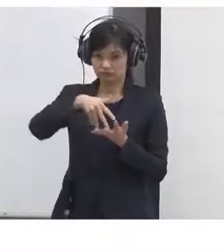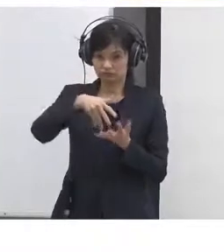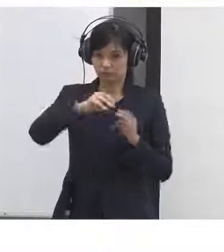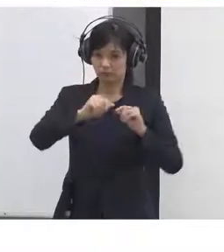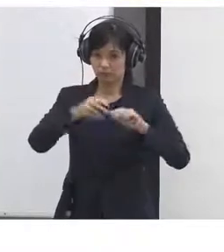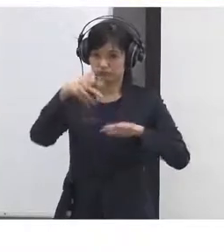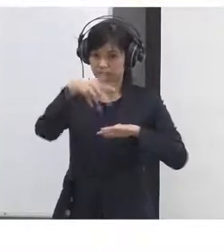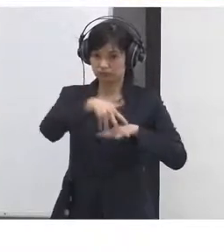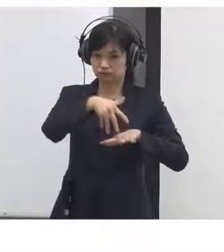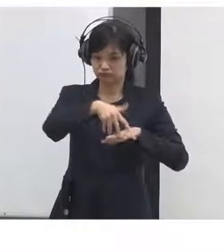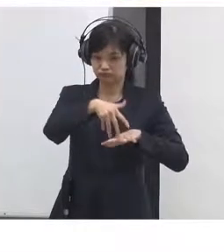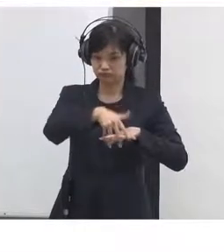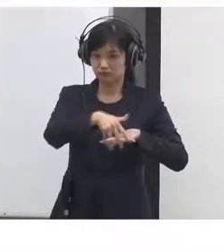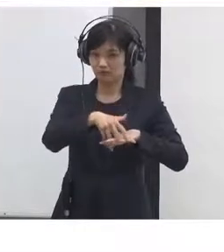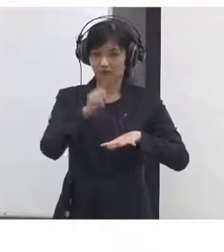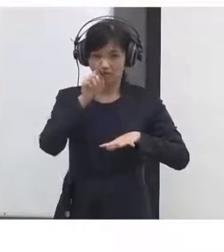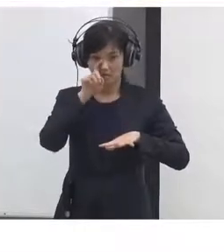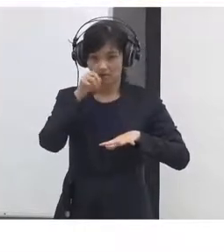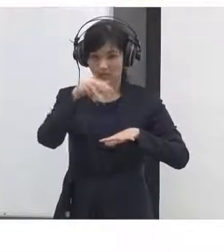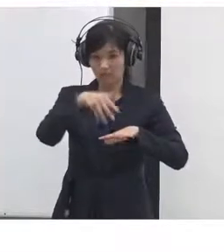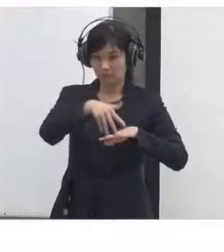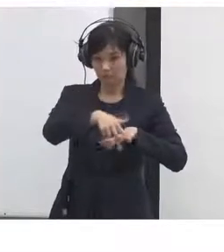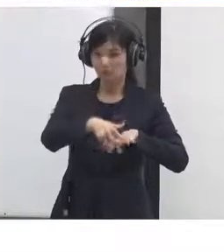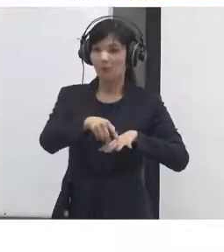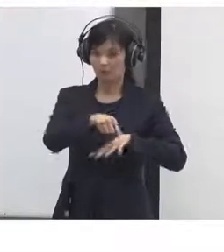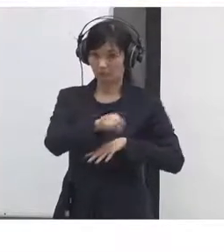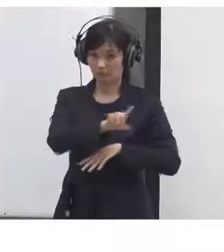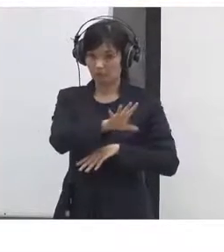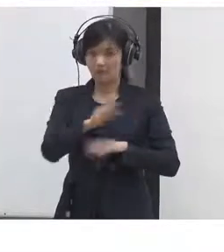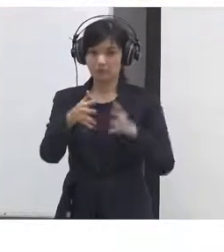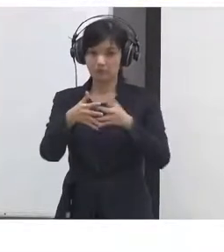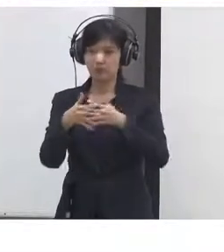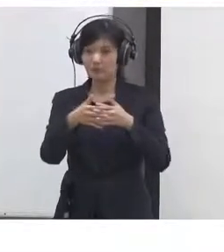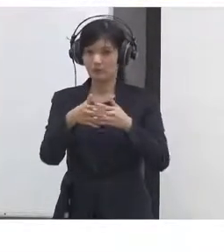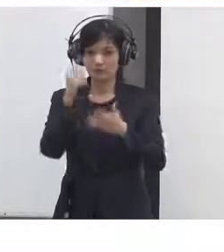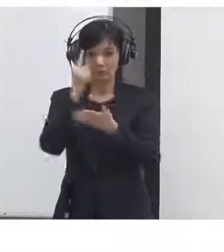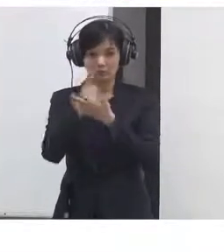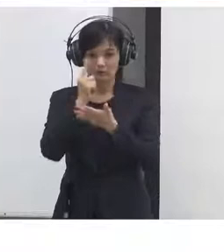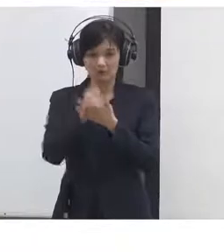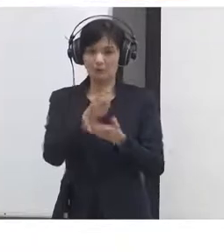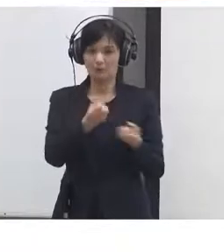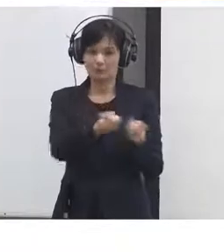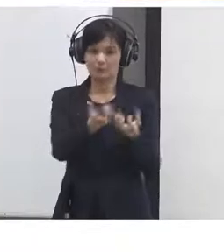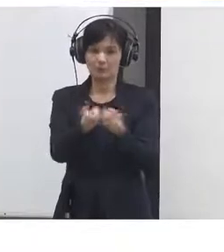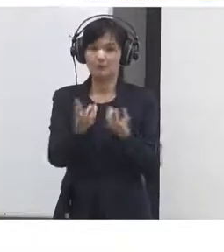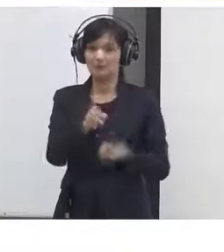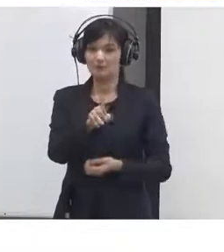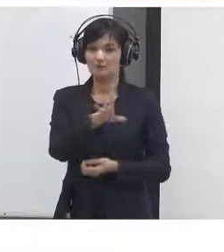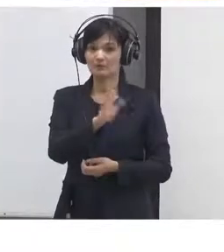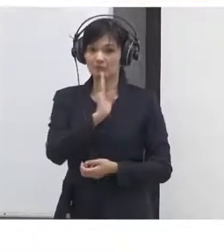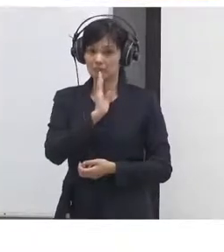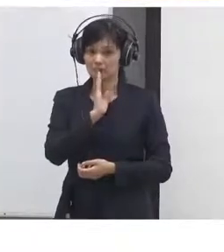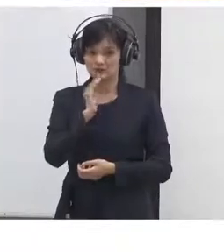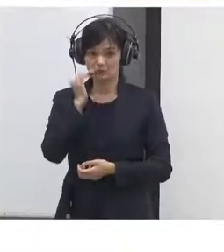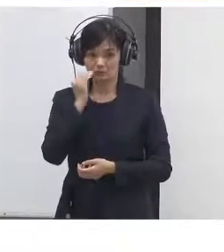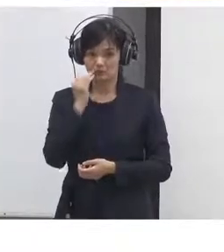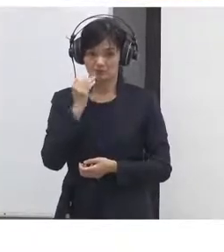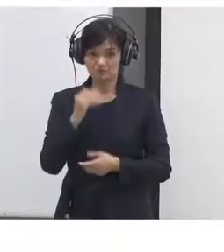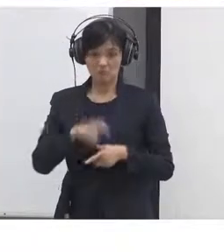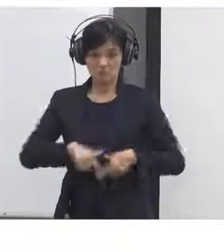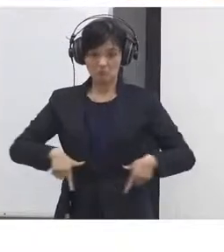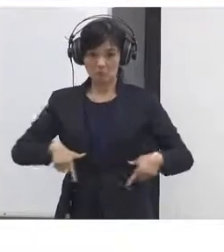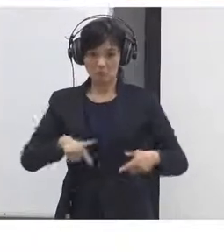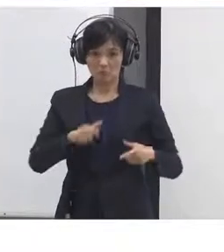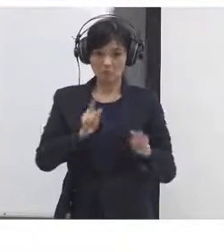on even as not tending to them has amassed into a large climate change problem